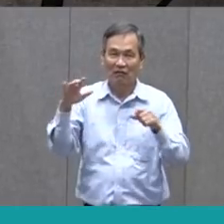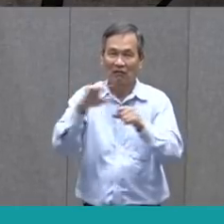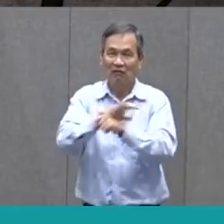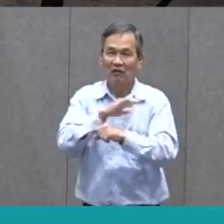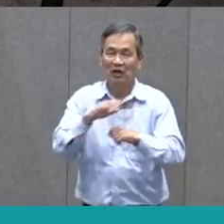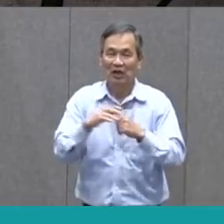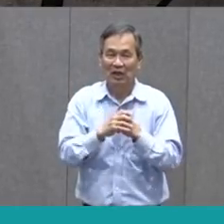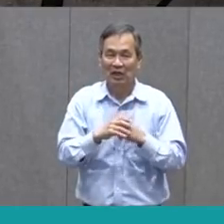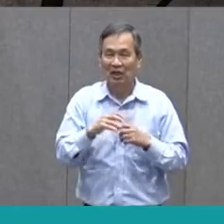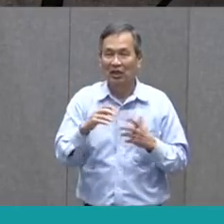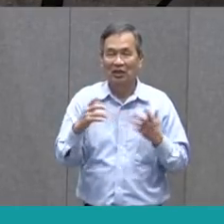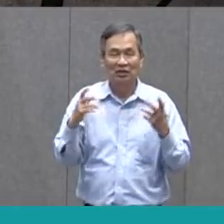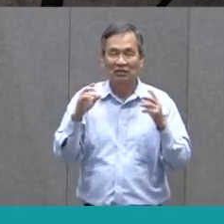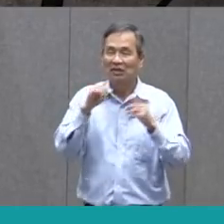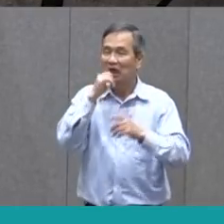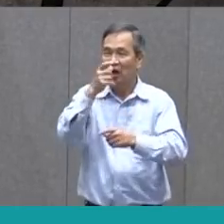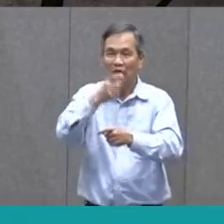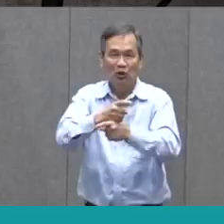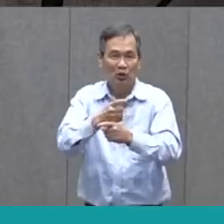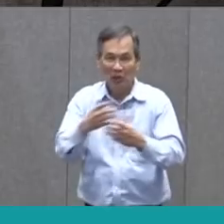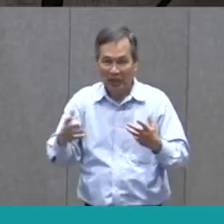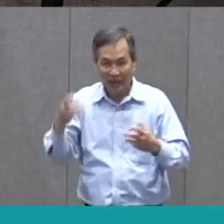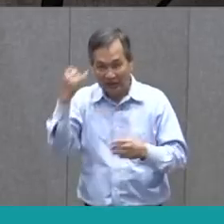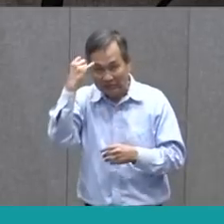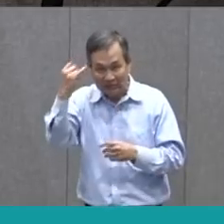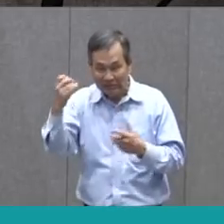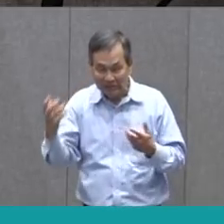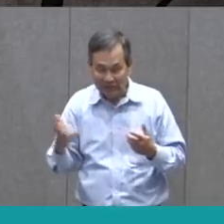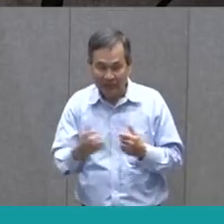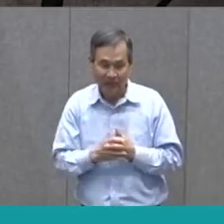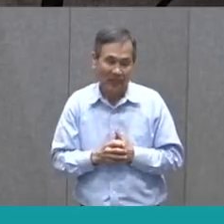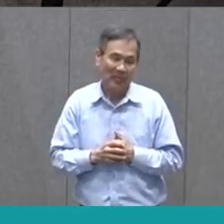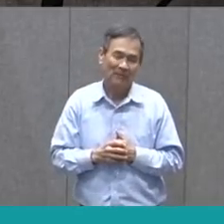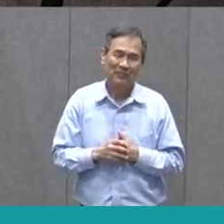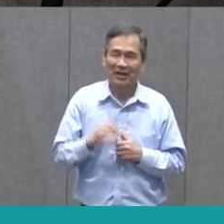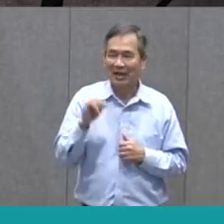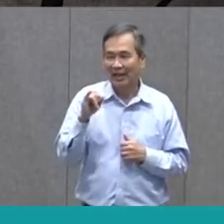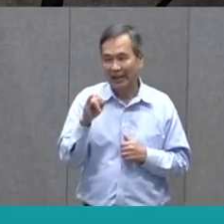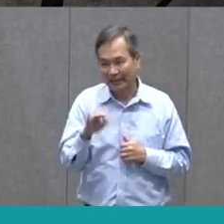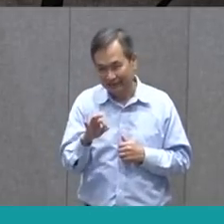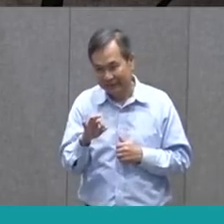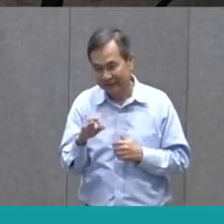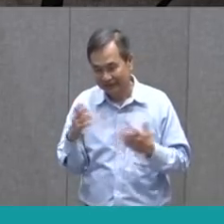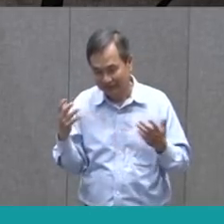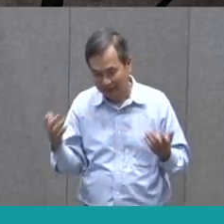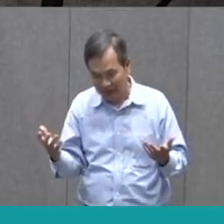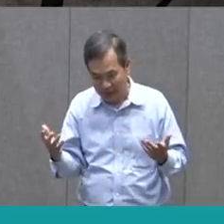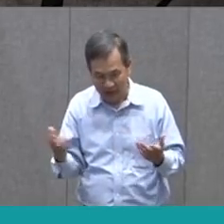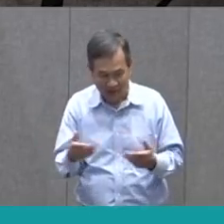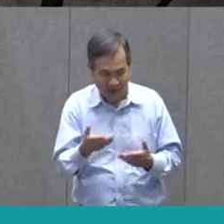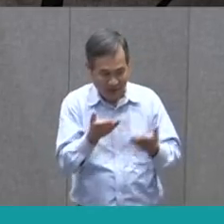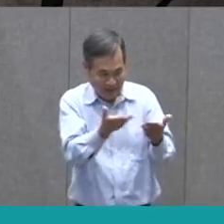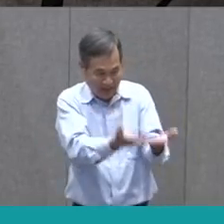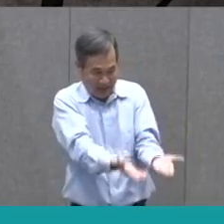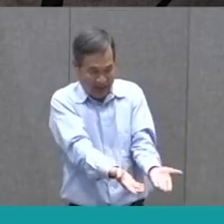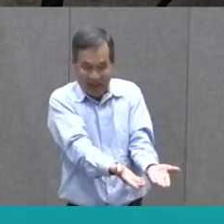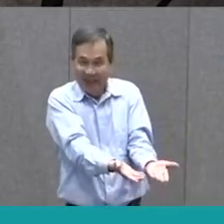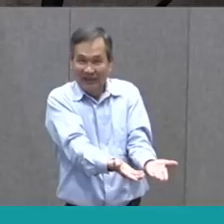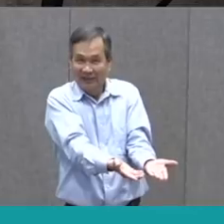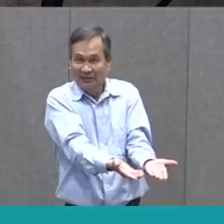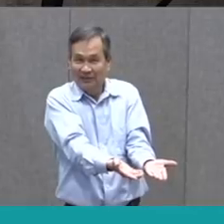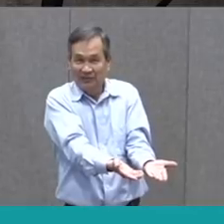not the right things. If only the thing would